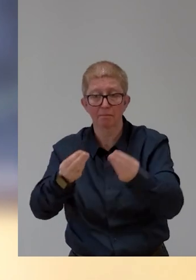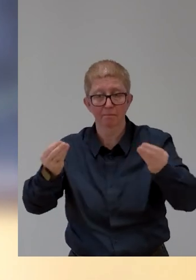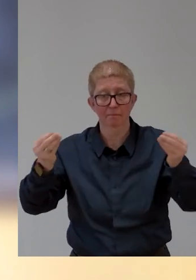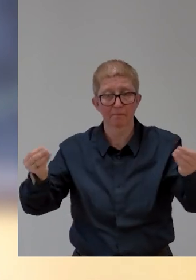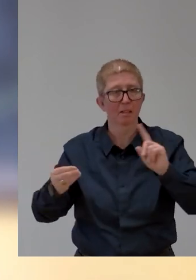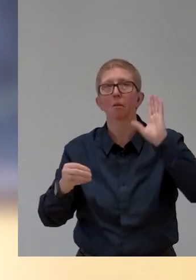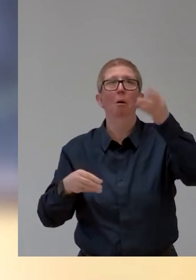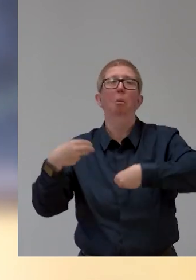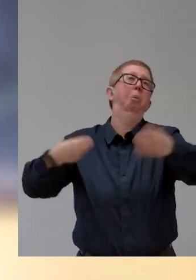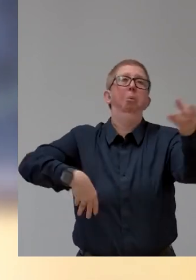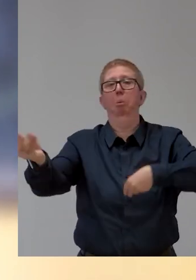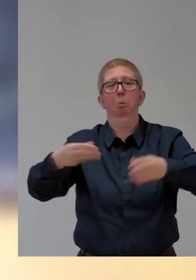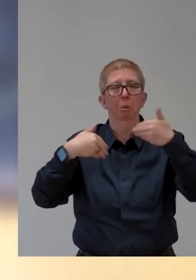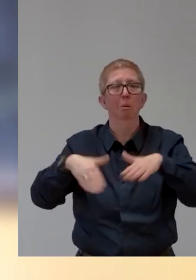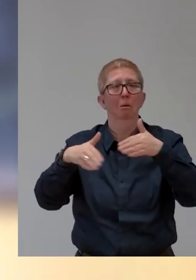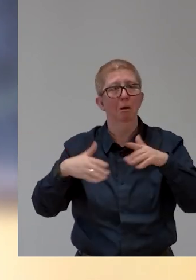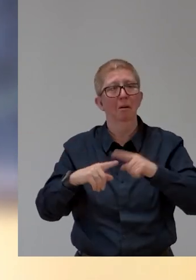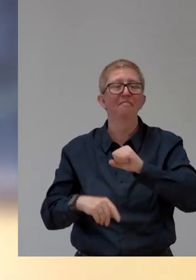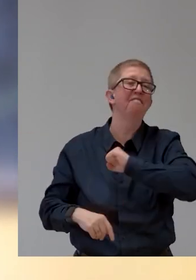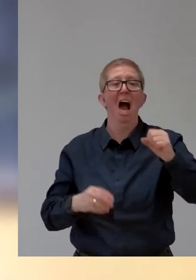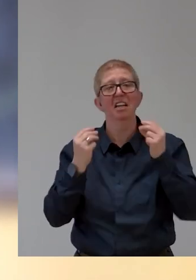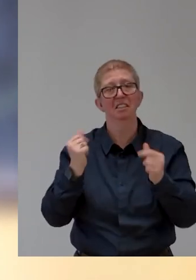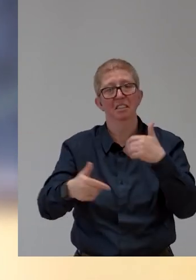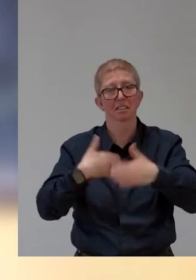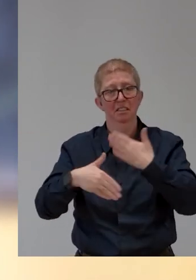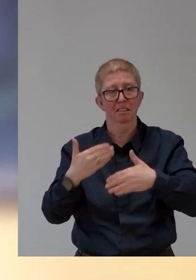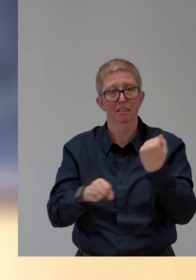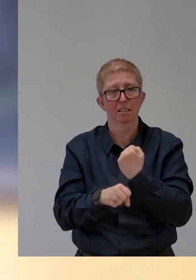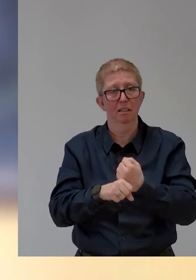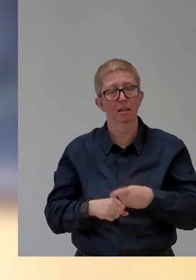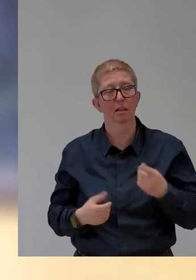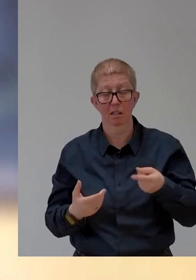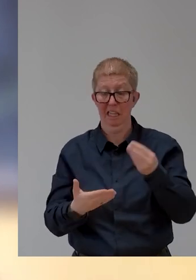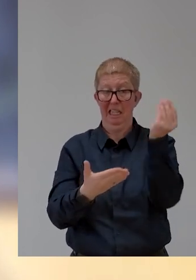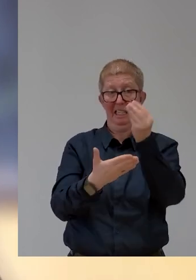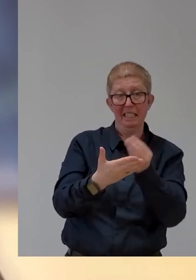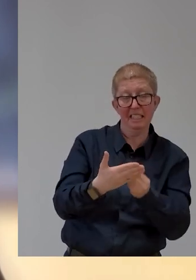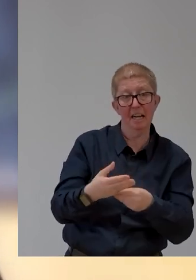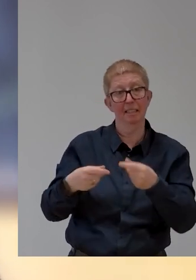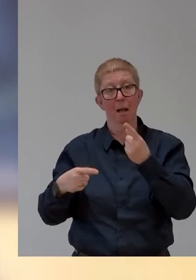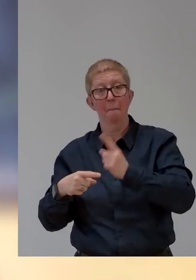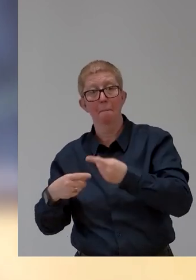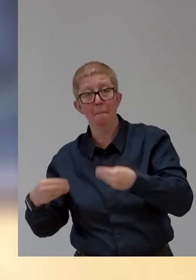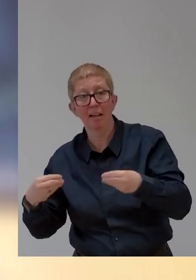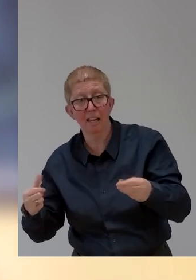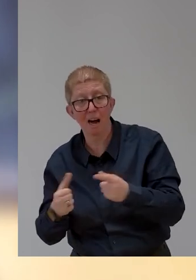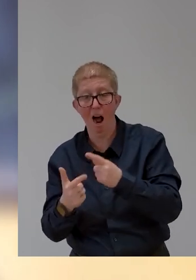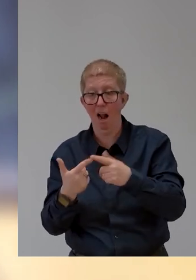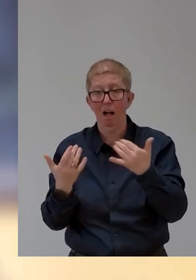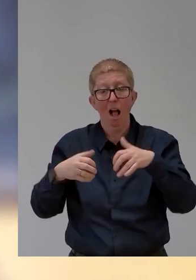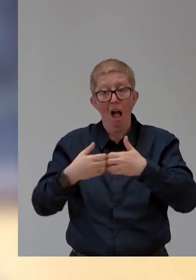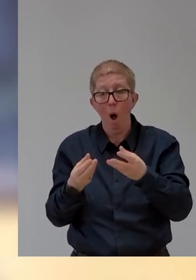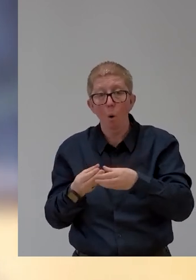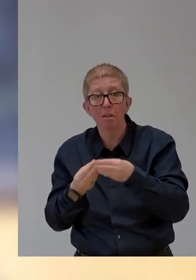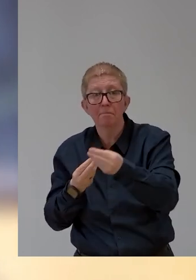and the engineers will design it. And then there will be material scientists. There'll be experts on 3D printers. So it has to be used